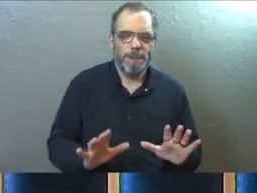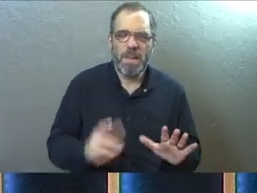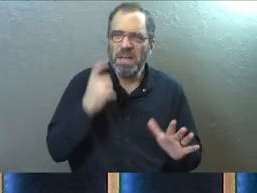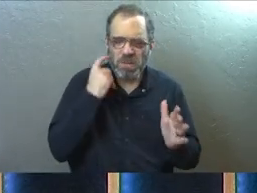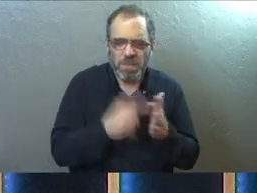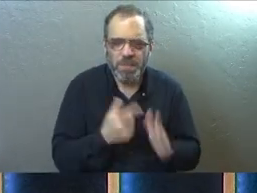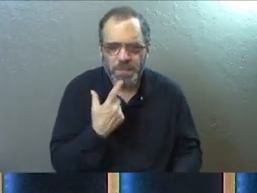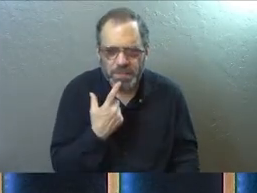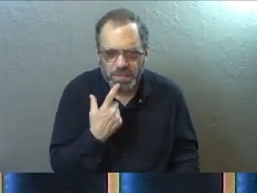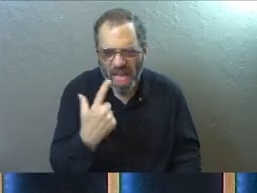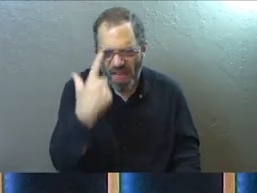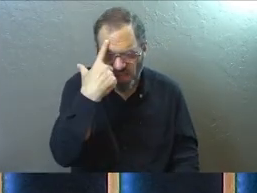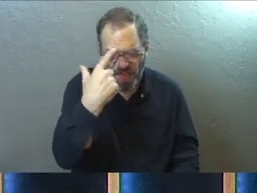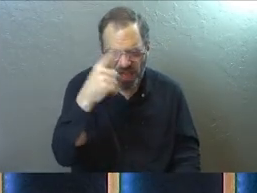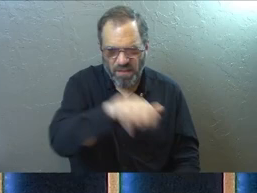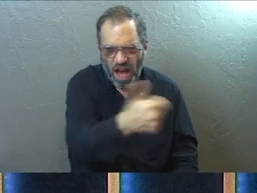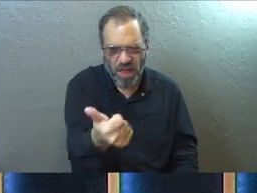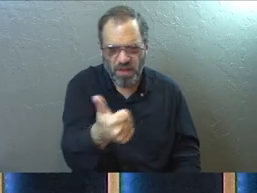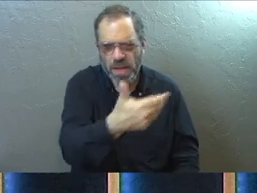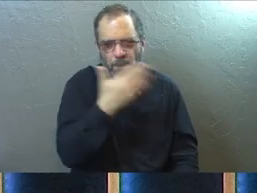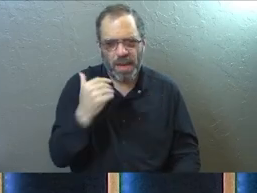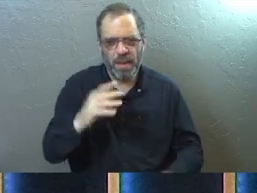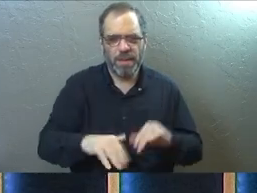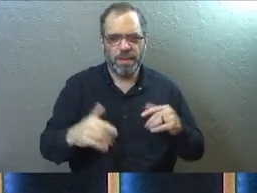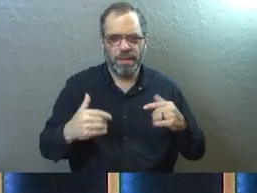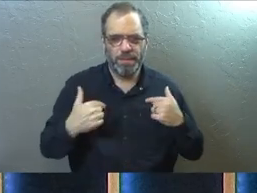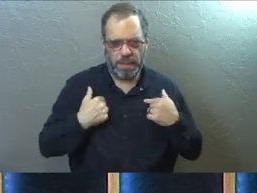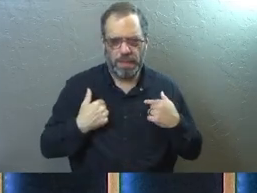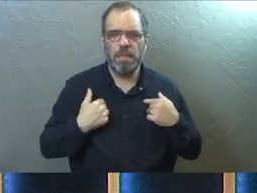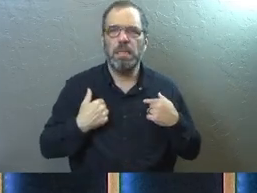Notice he says, think of others as better than yourselves.